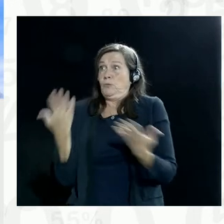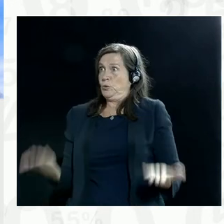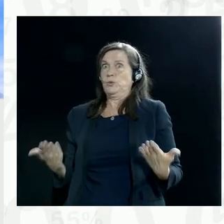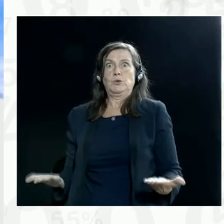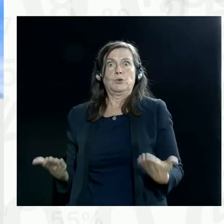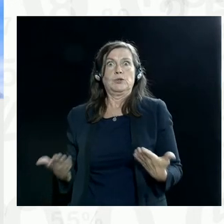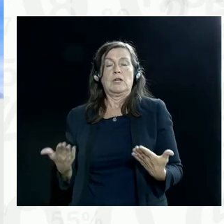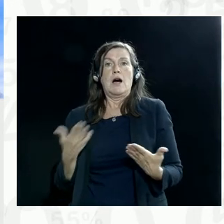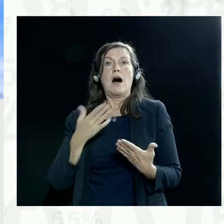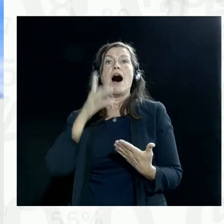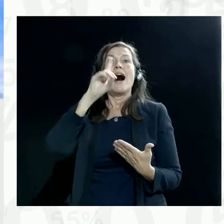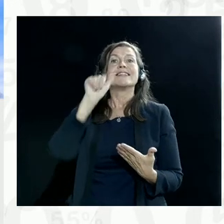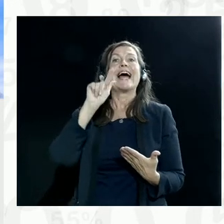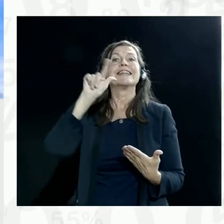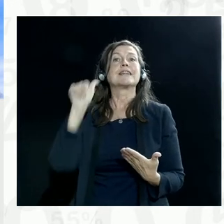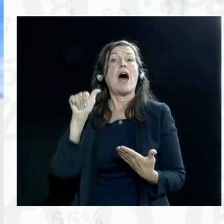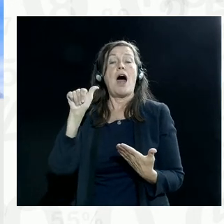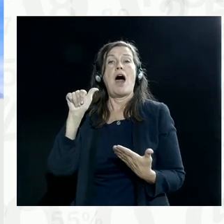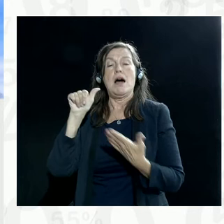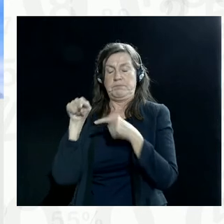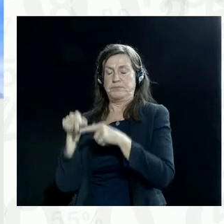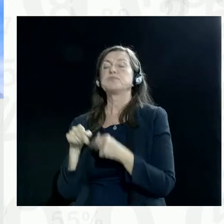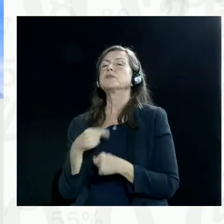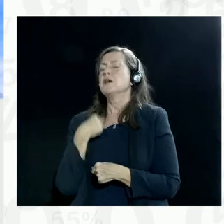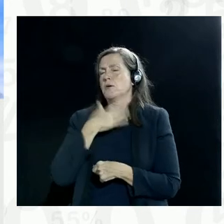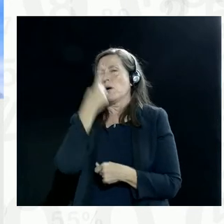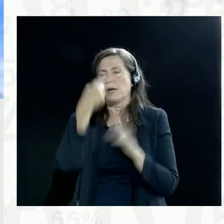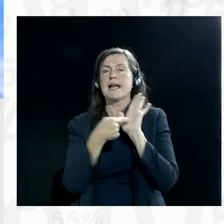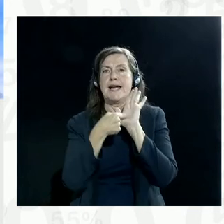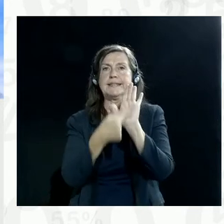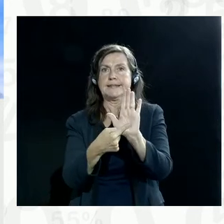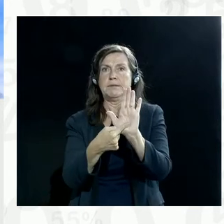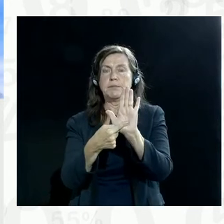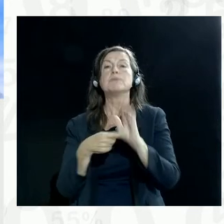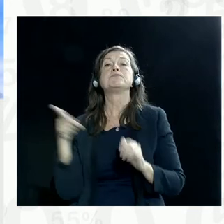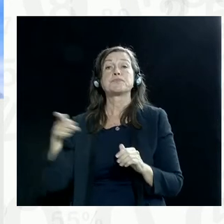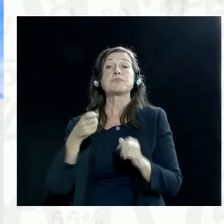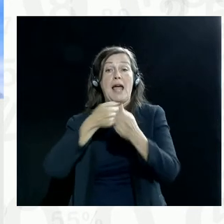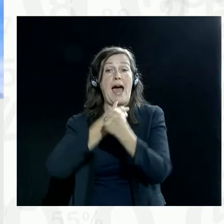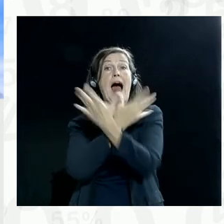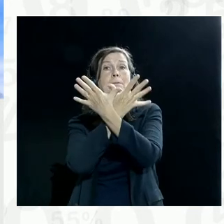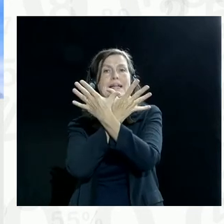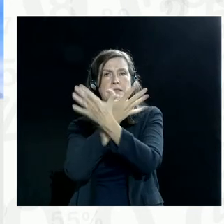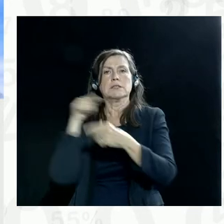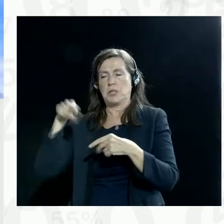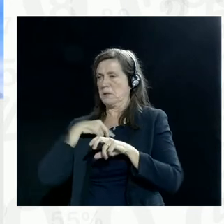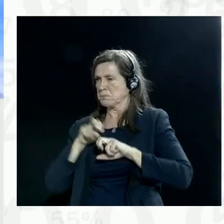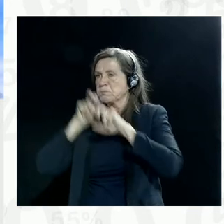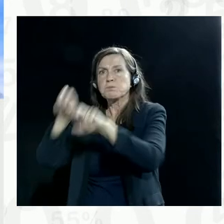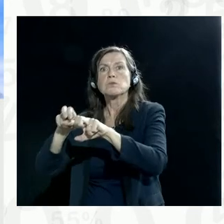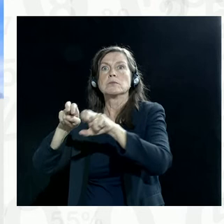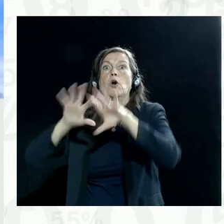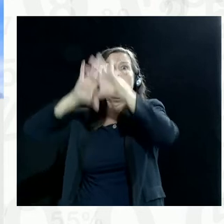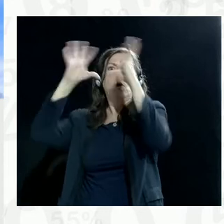actually, Albania. I was in Albania in 2019, prior to the pandemic, of course. And there was a global